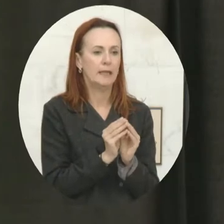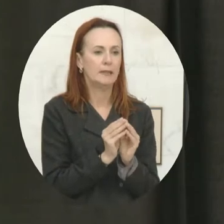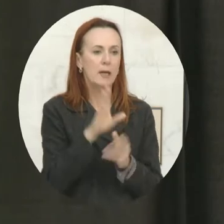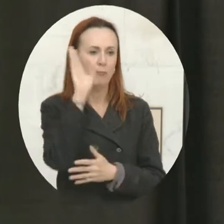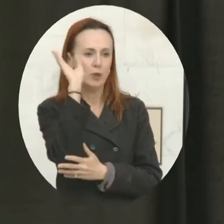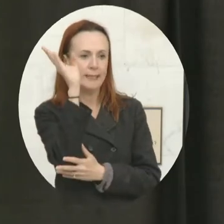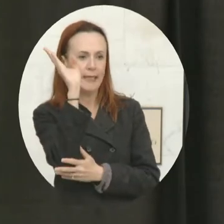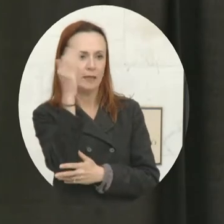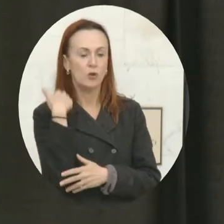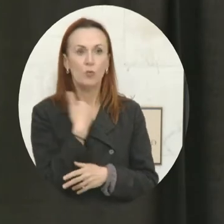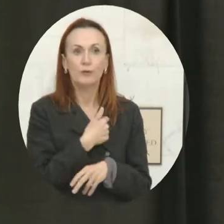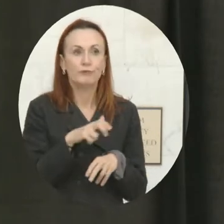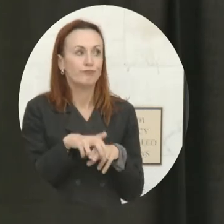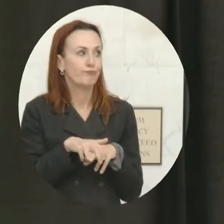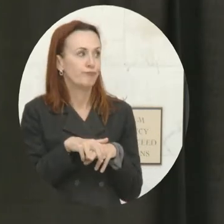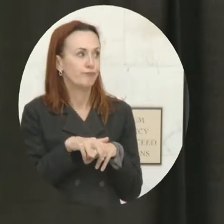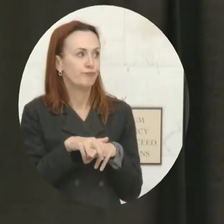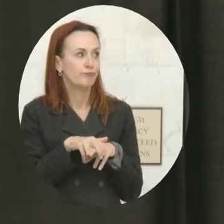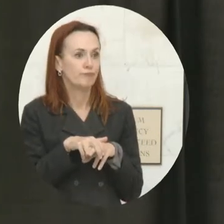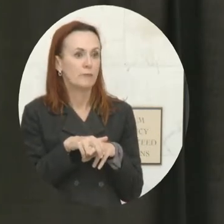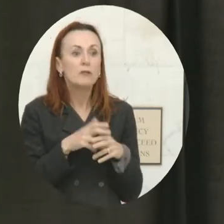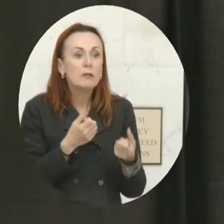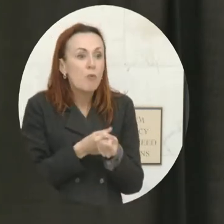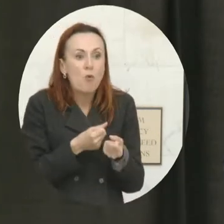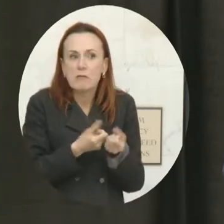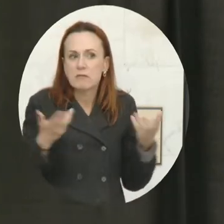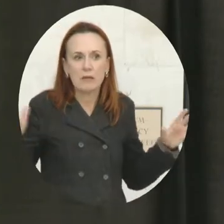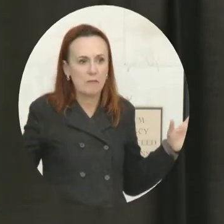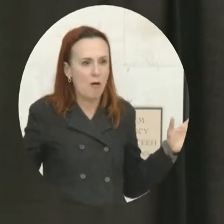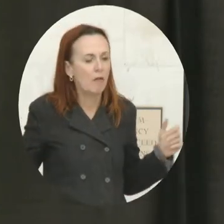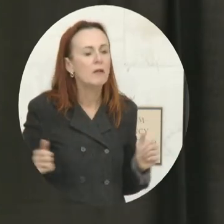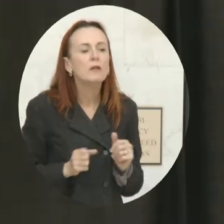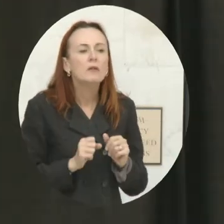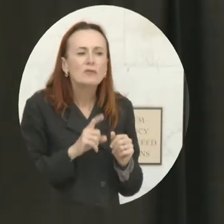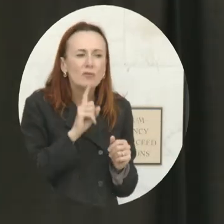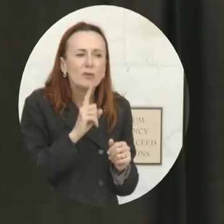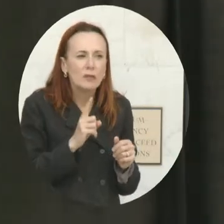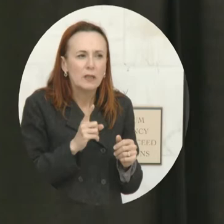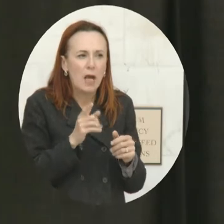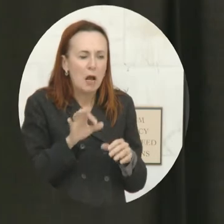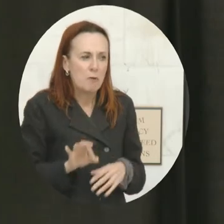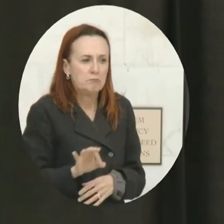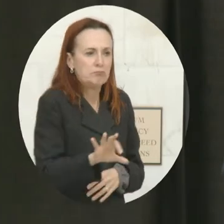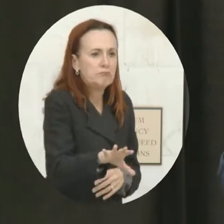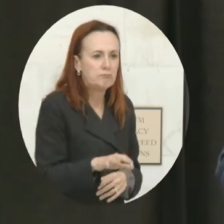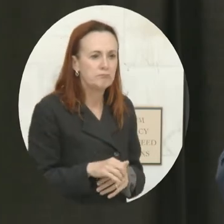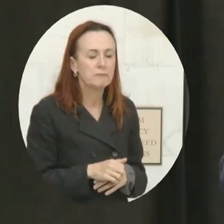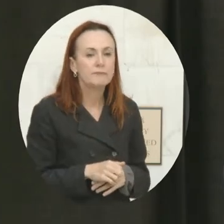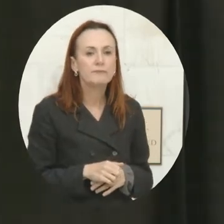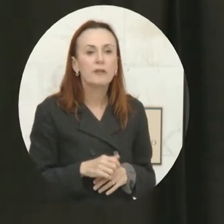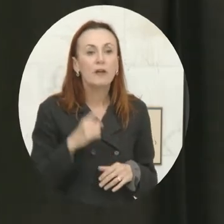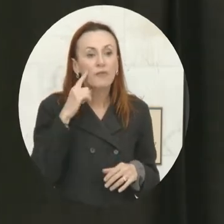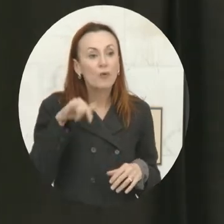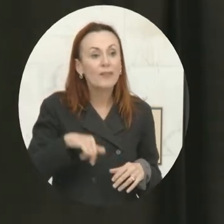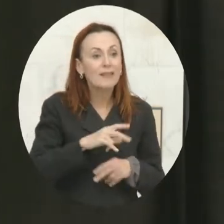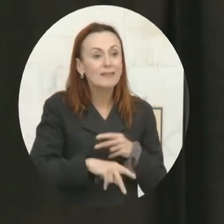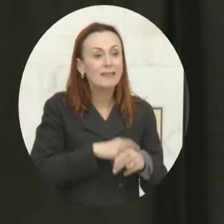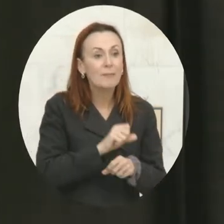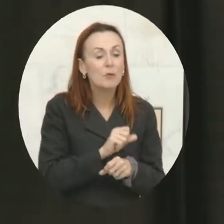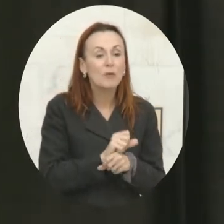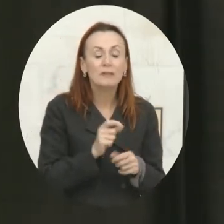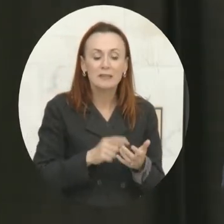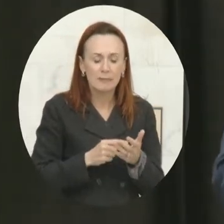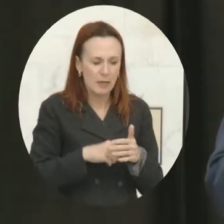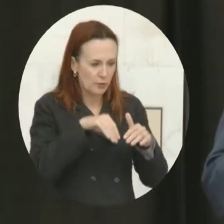we simply are playing our position, which is support. And so I just want to offer that for those of that do this work, because sometimes when you go into a neighborhood